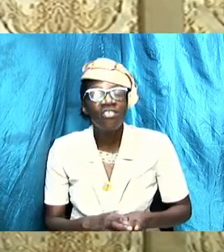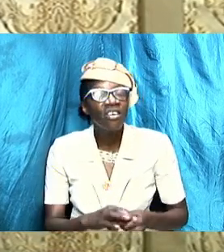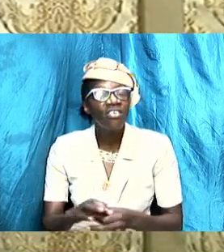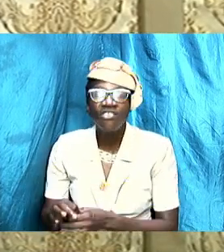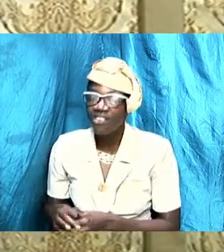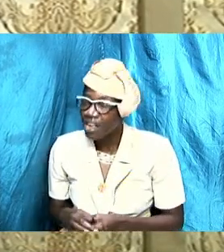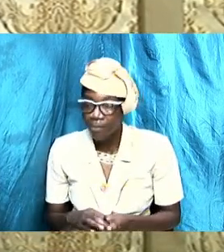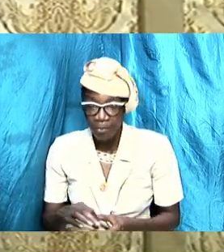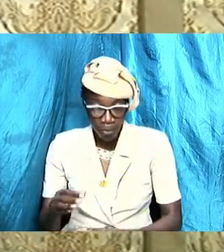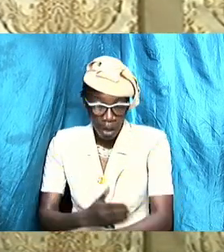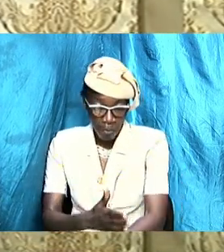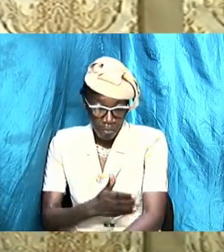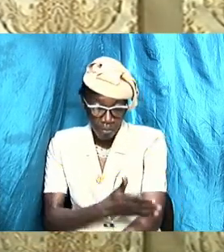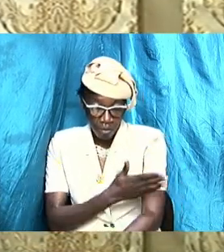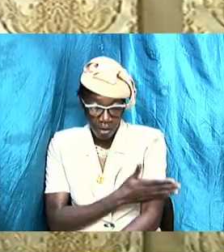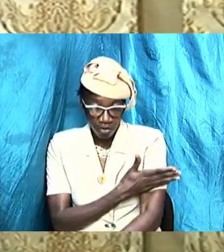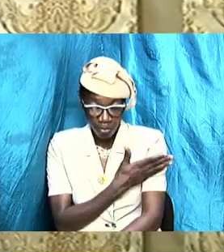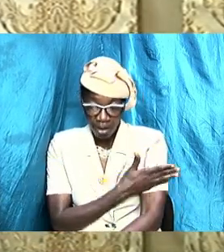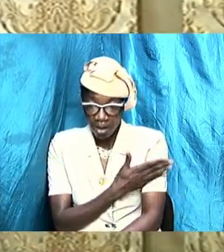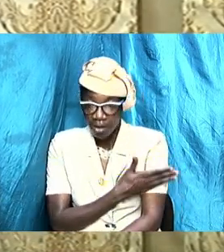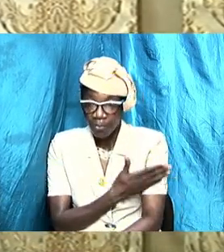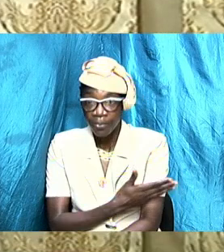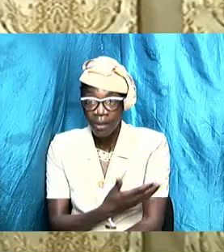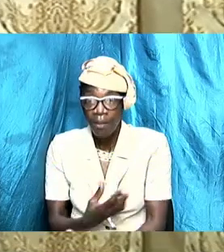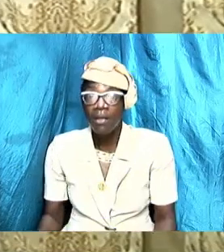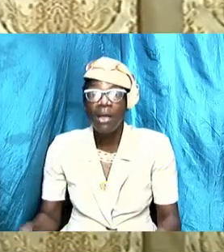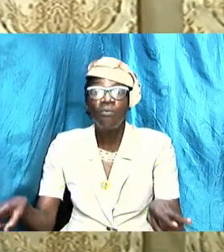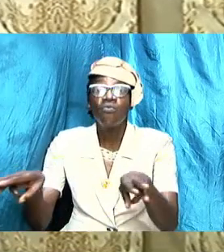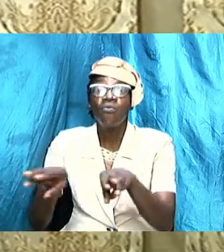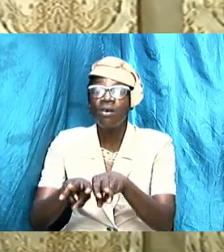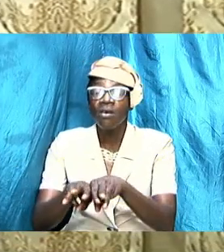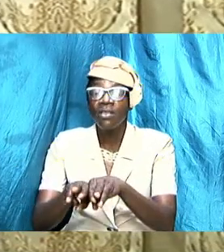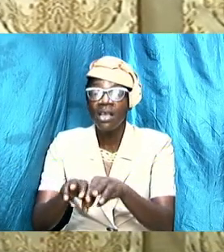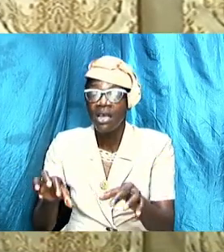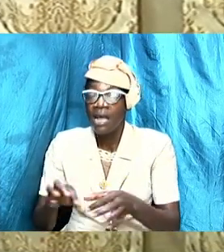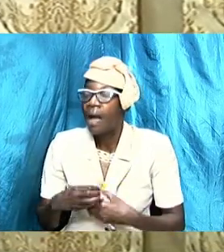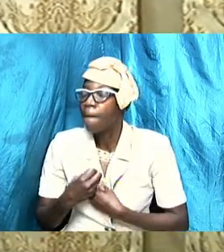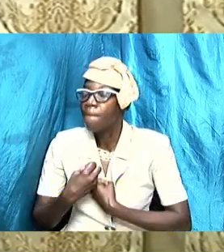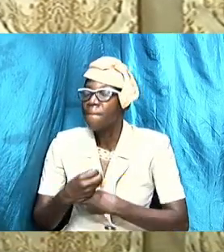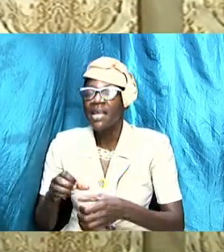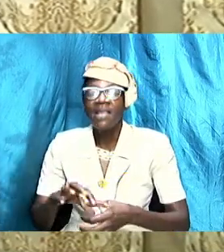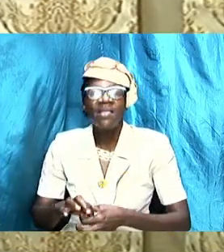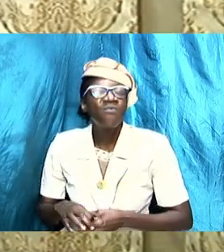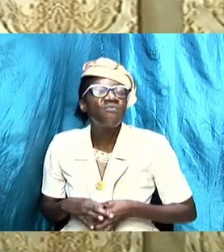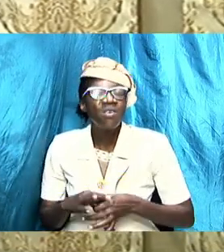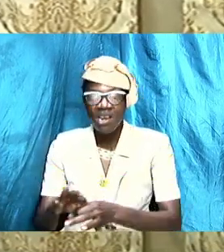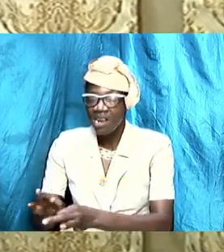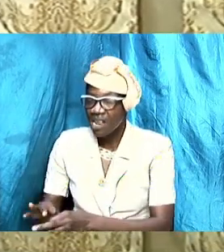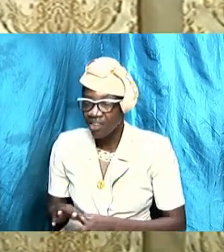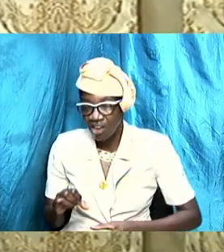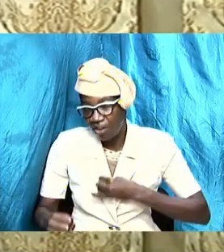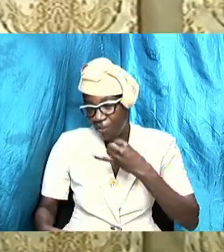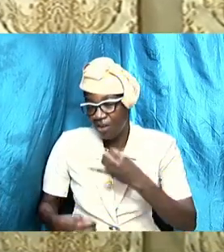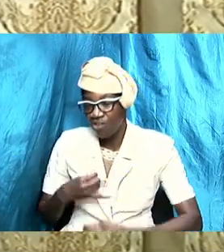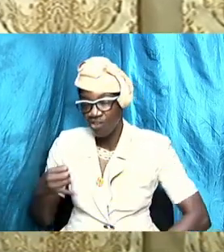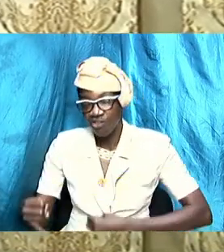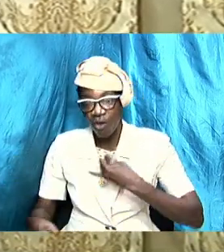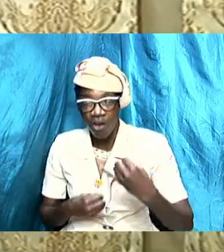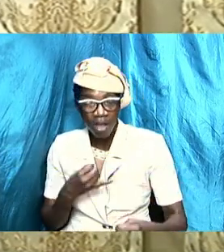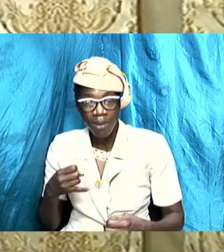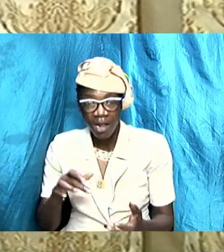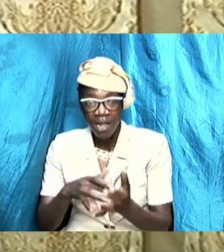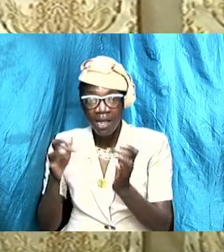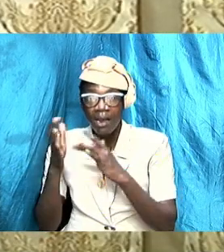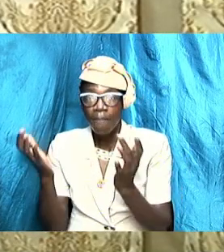how to make them worthwhile, how to make the relationships enjoyable. The Bible, the Word